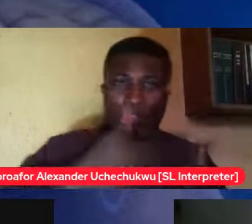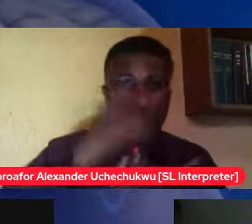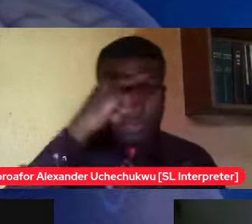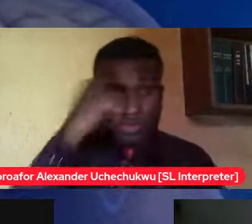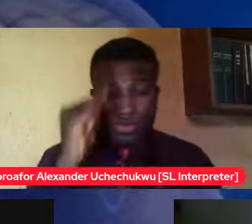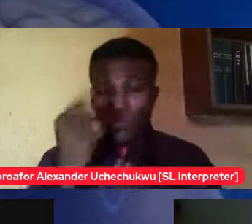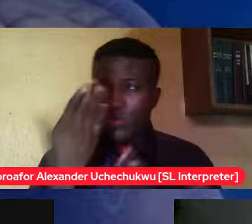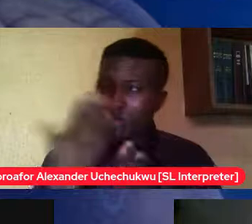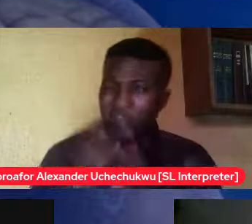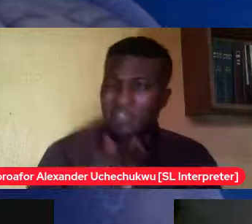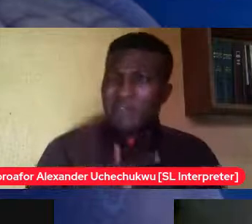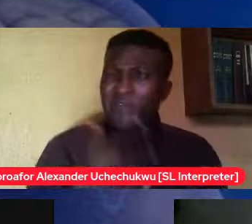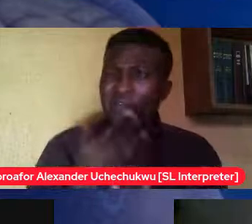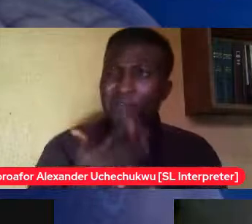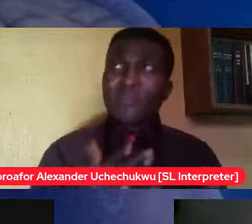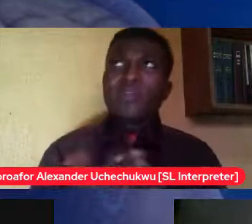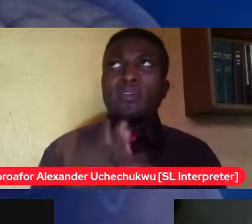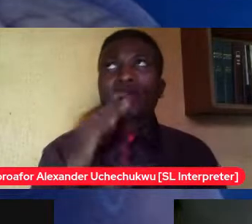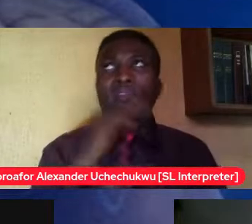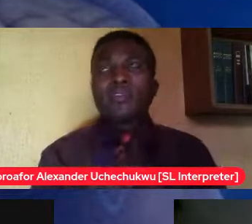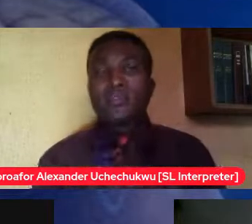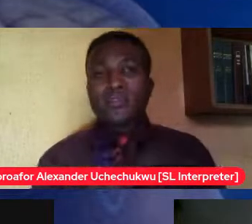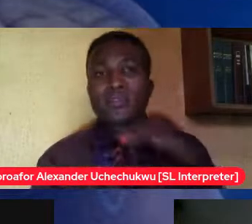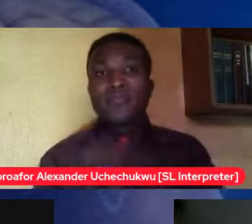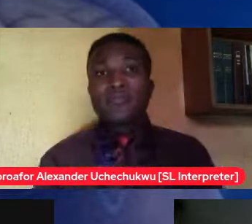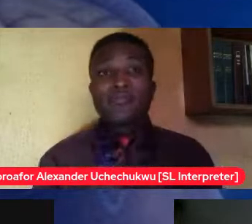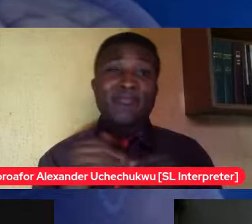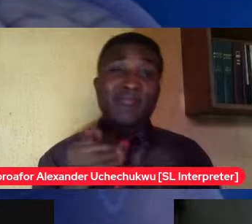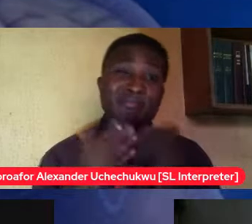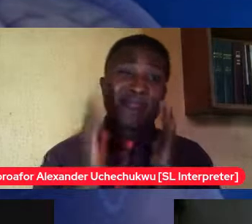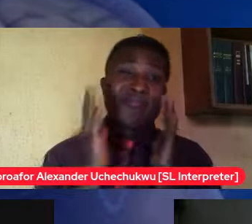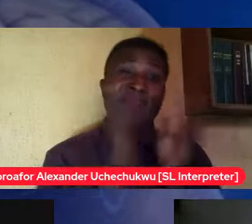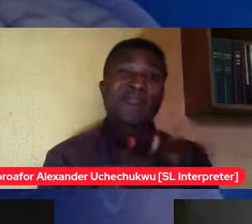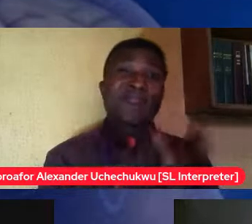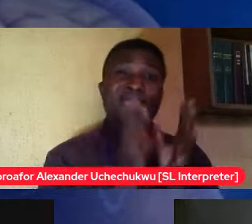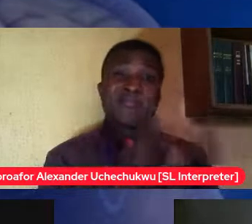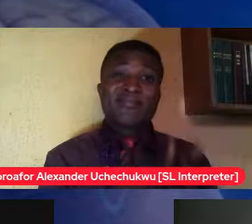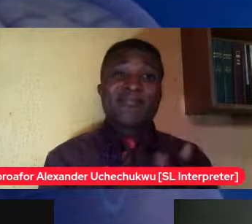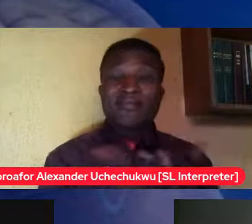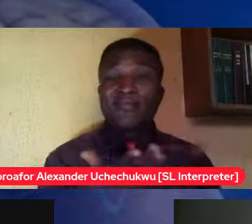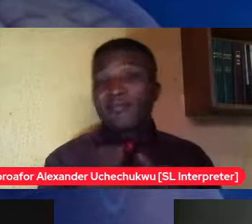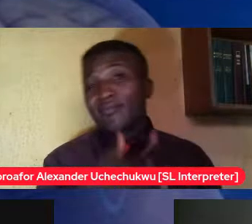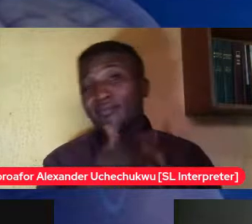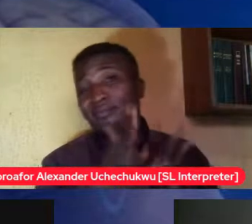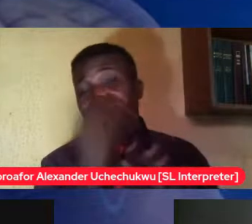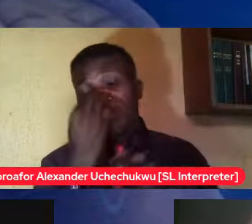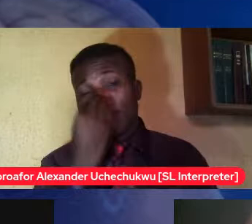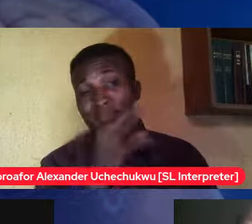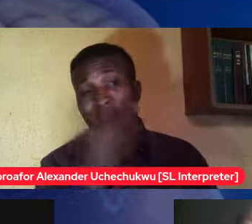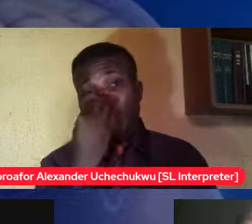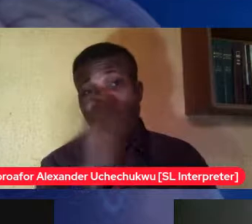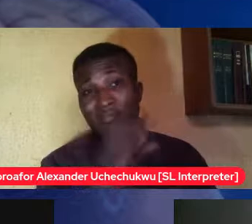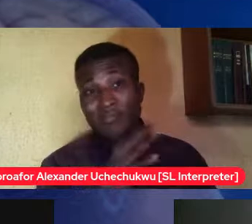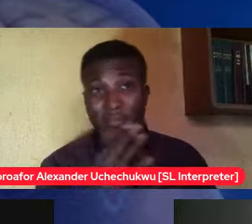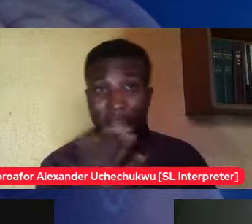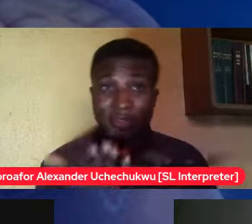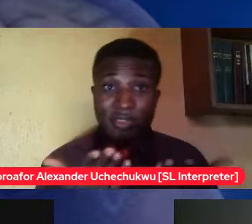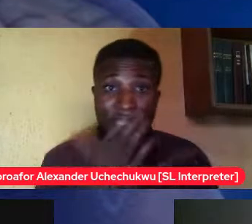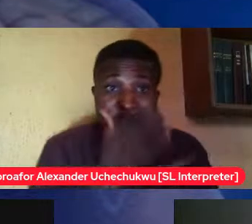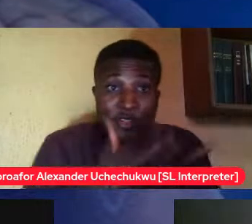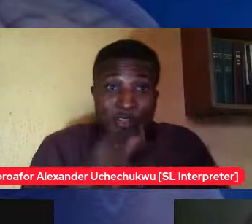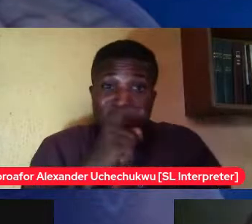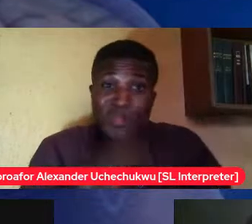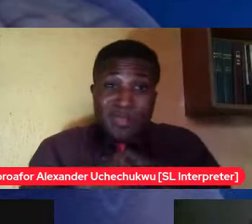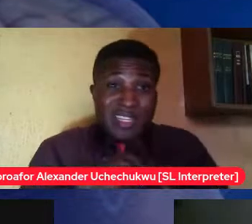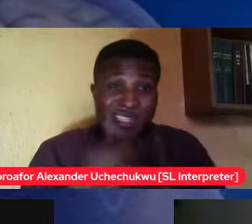they put those things at the expense of their children social lives because some and then sometimes maybe in their minds they thought these children won't live so long so